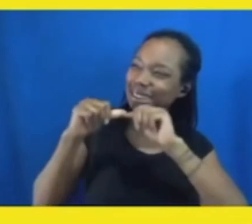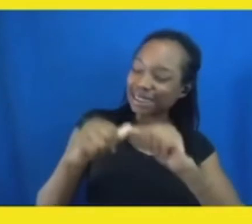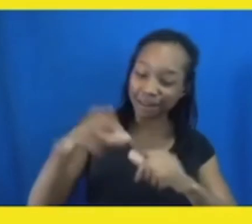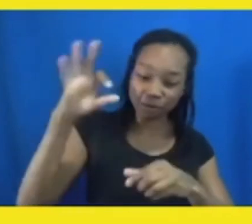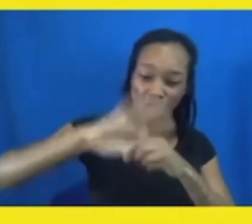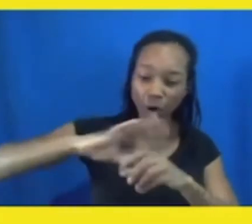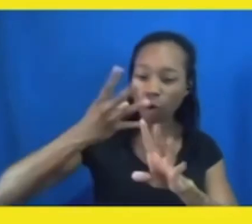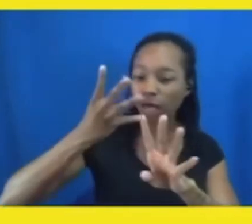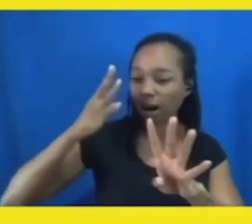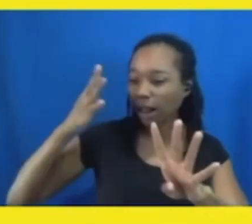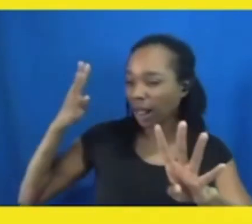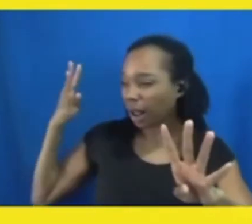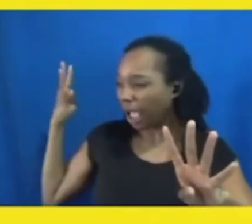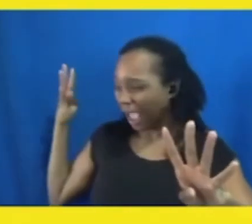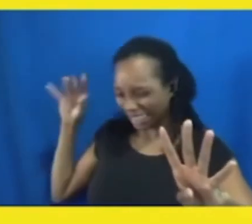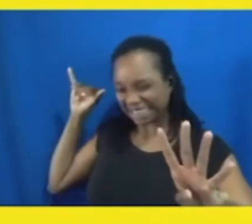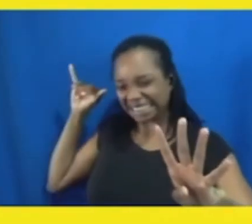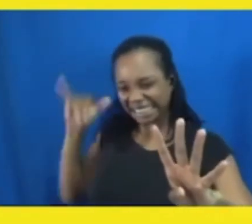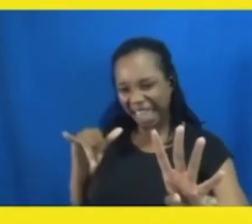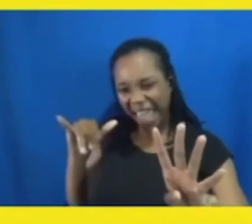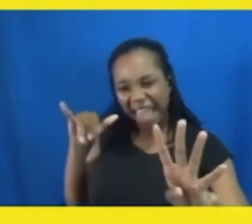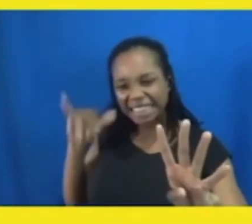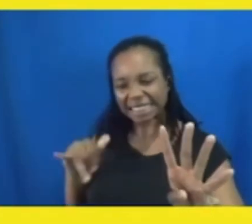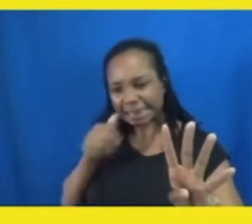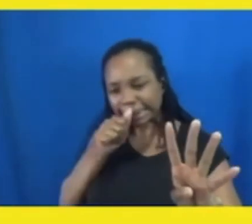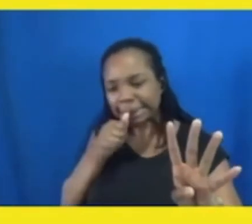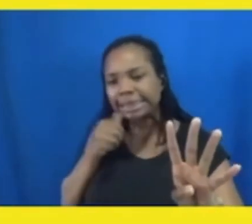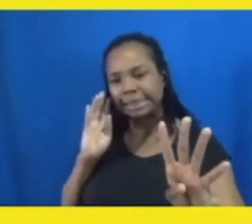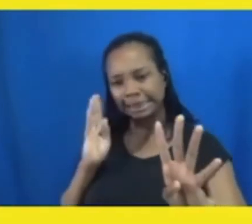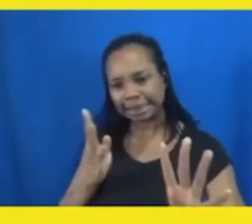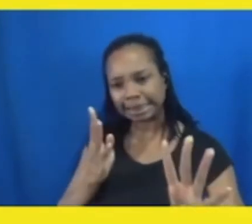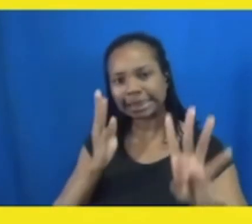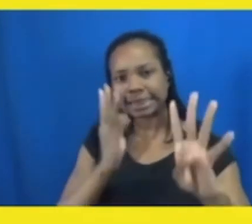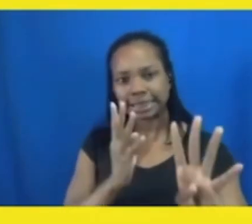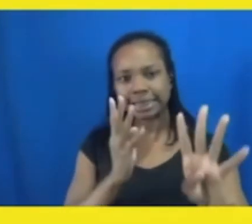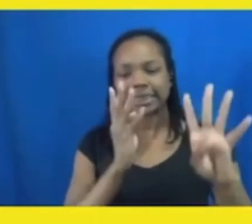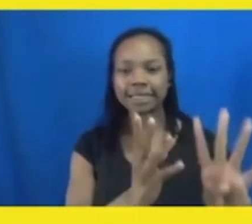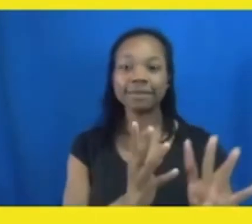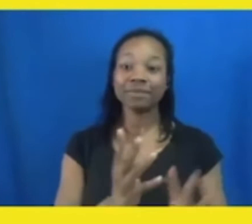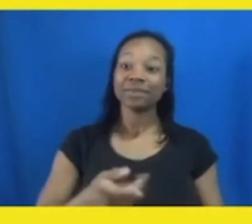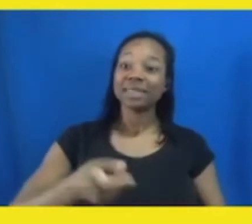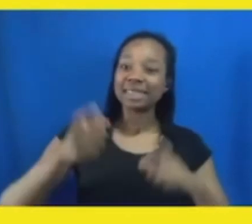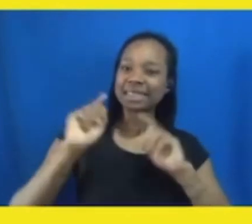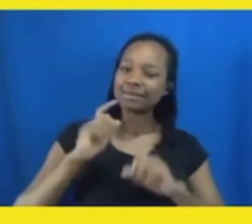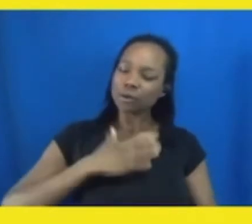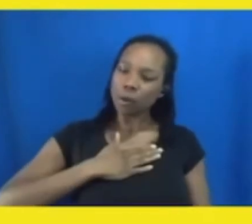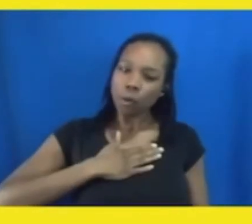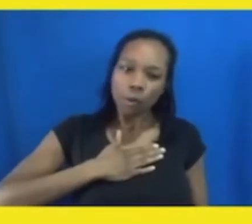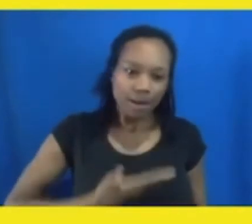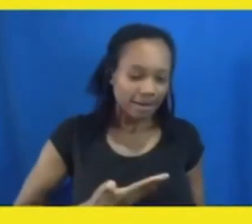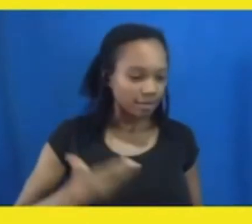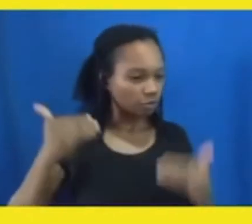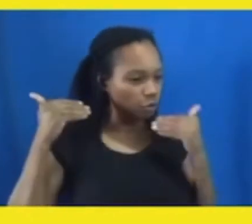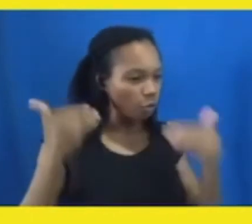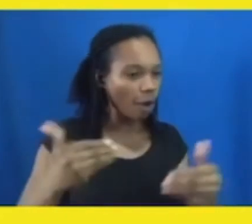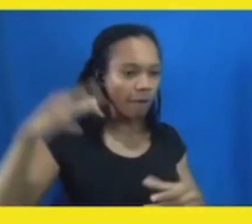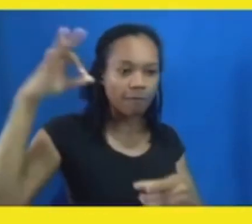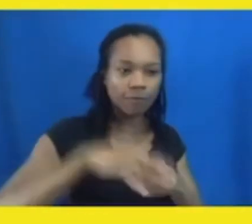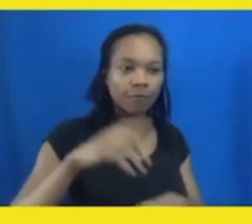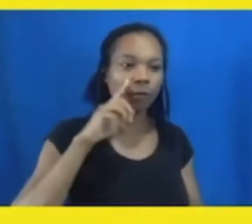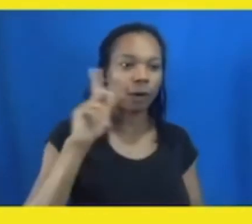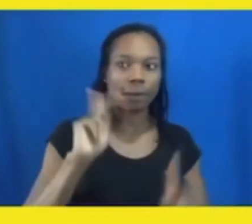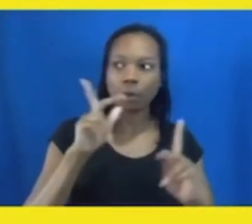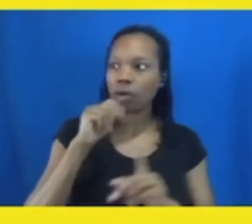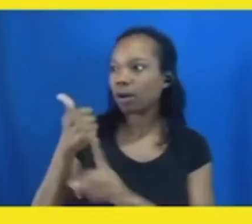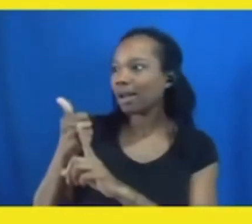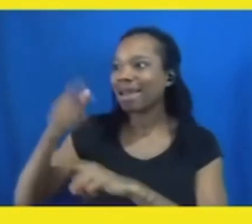us the willingness to do what we must to vote for those who cannot, to use our voices for those who